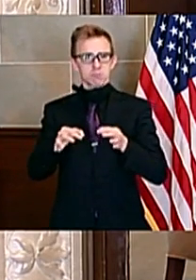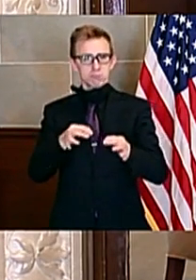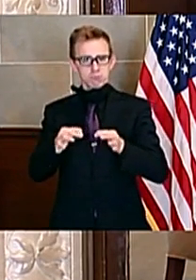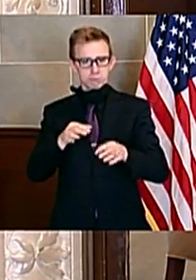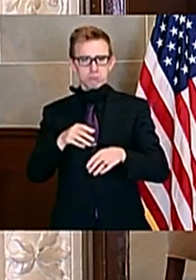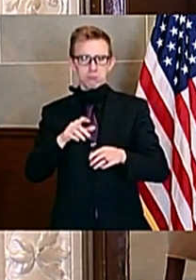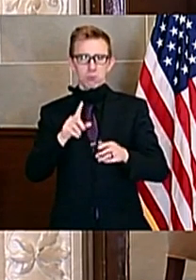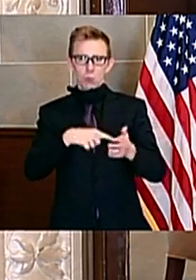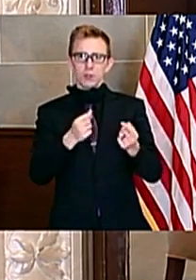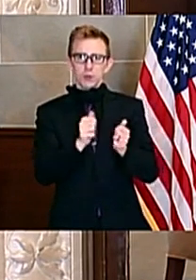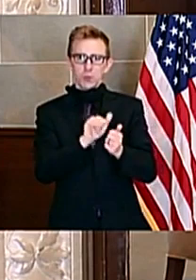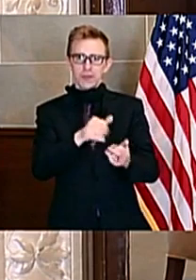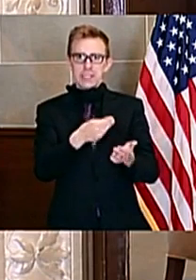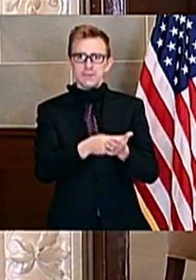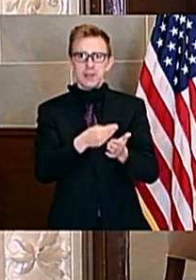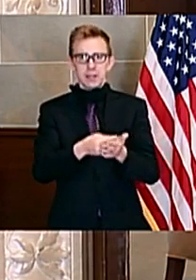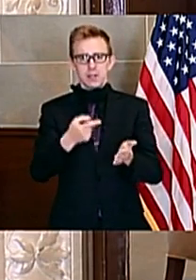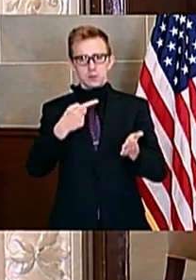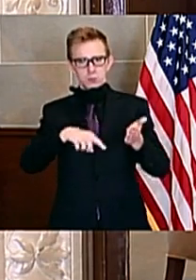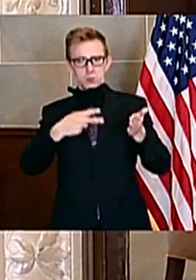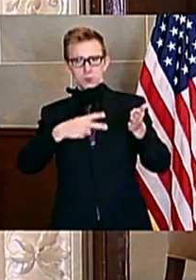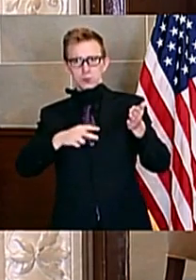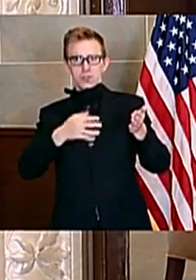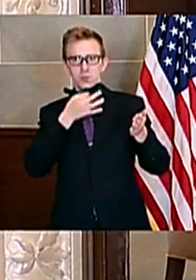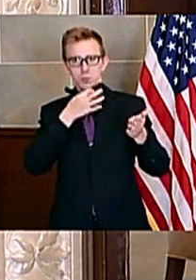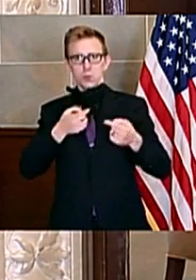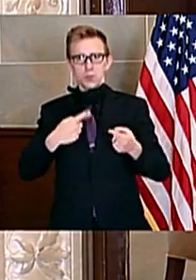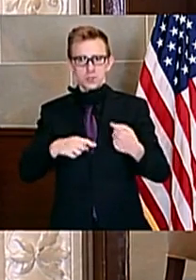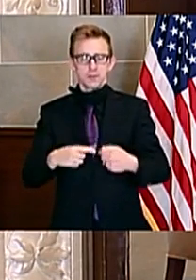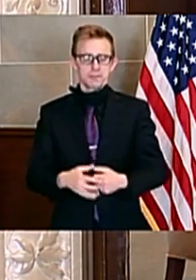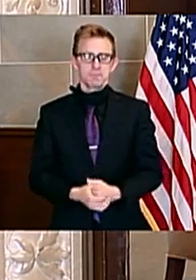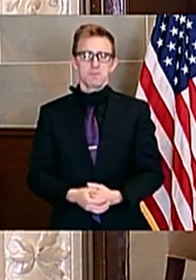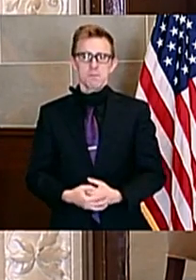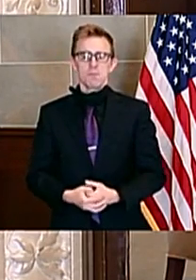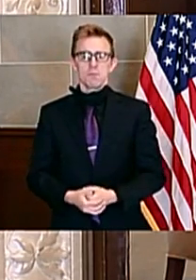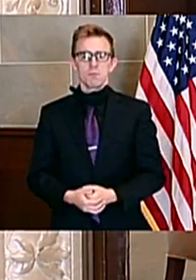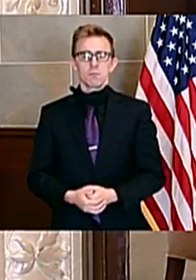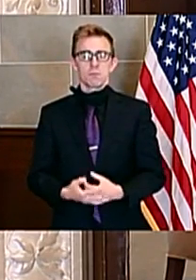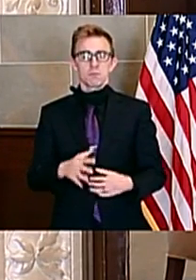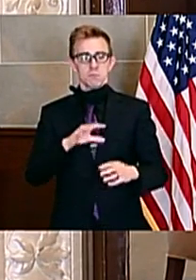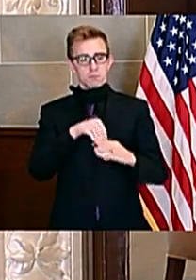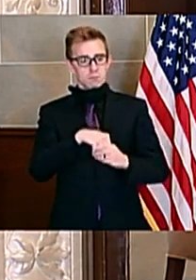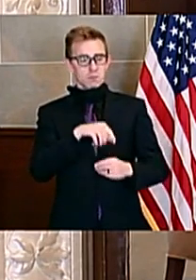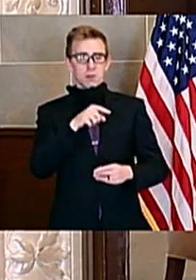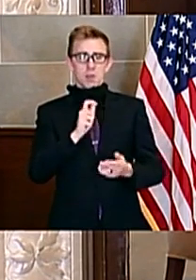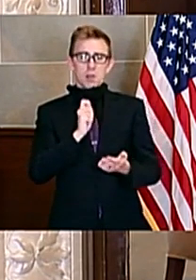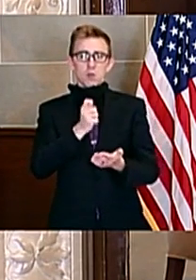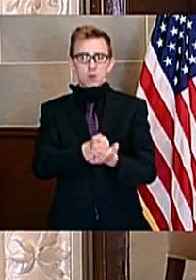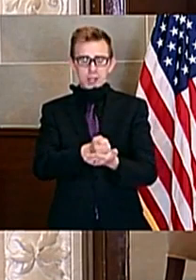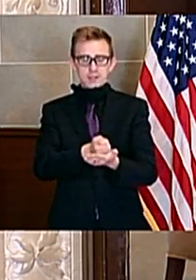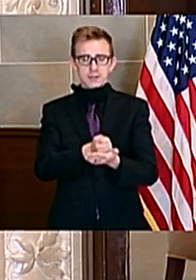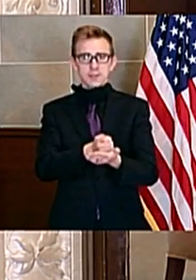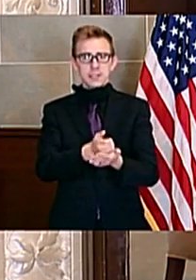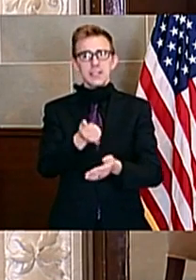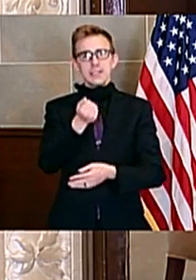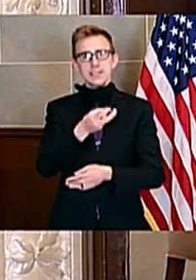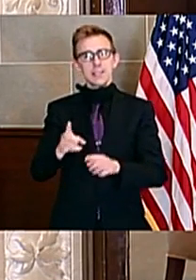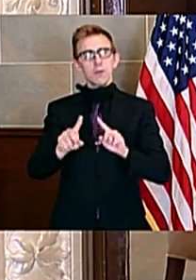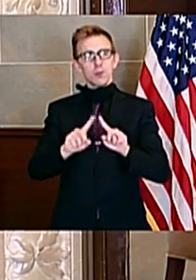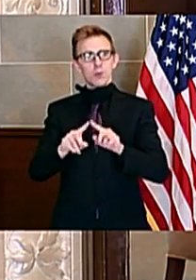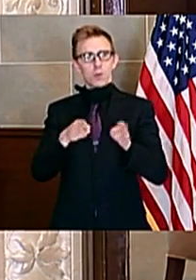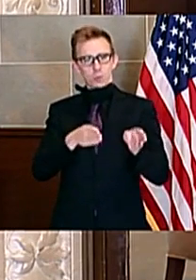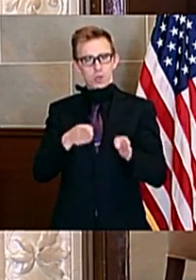in the next few weeks. In addition to these grants, several ways